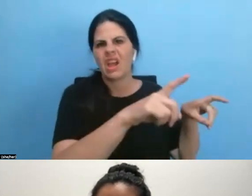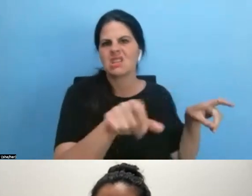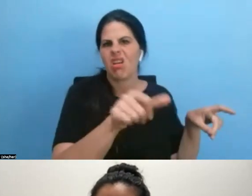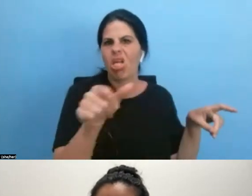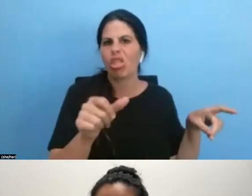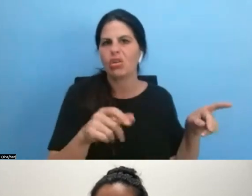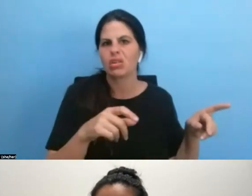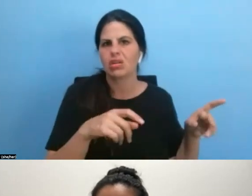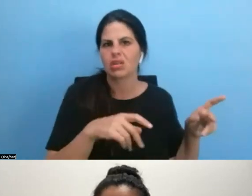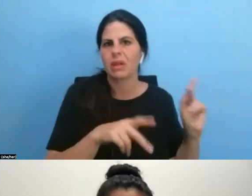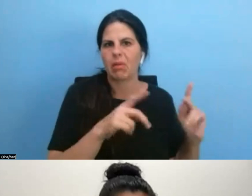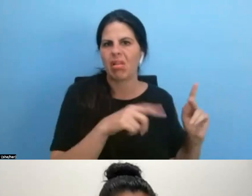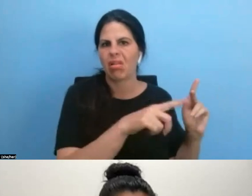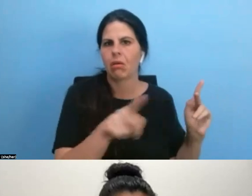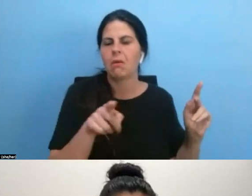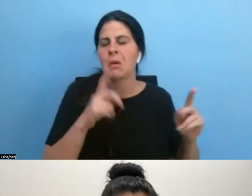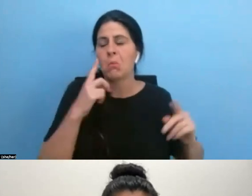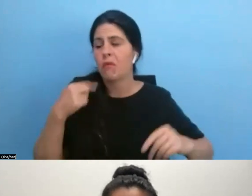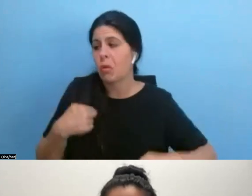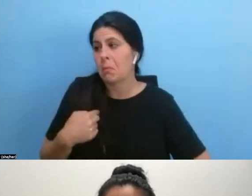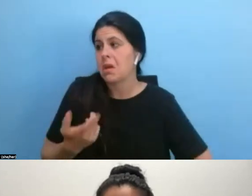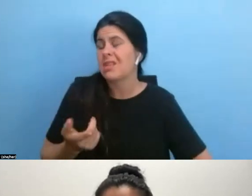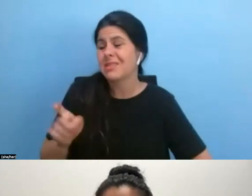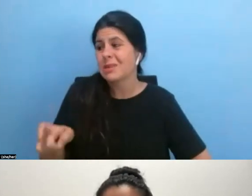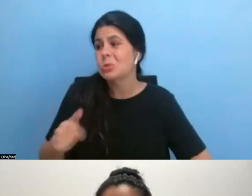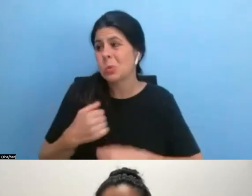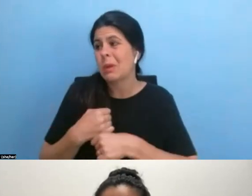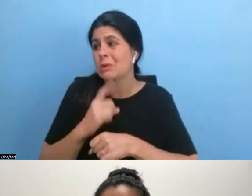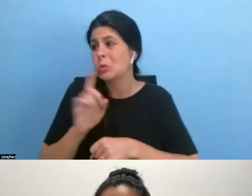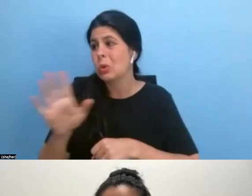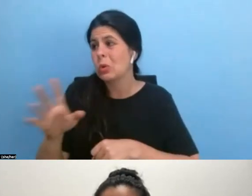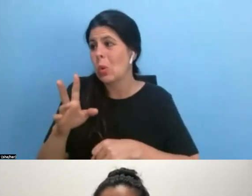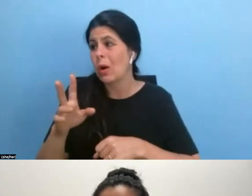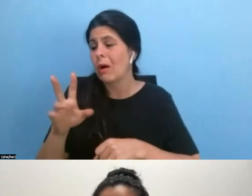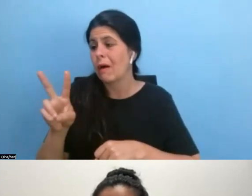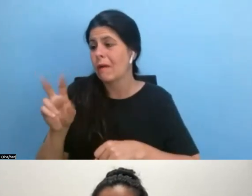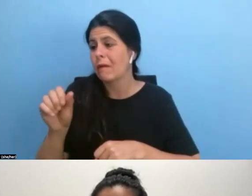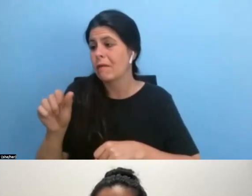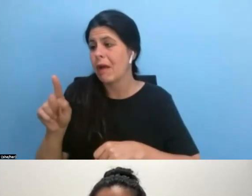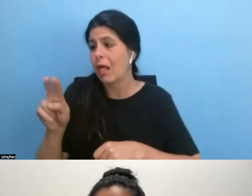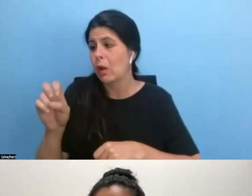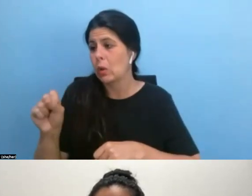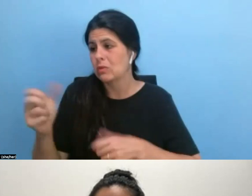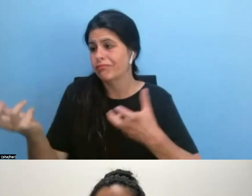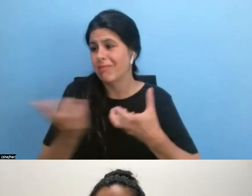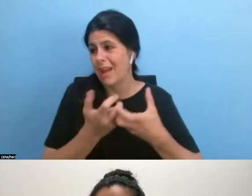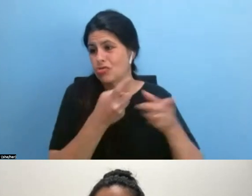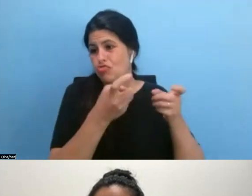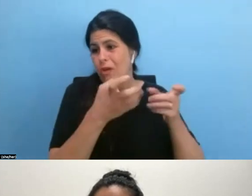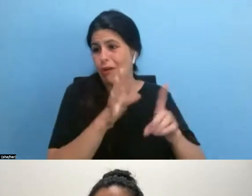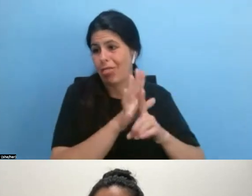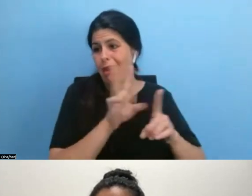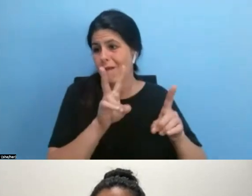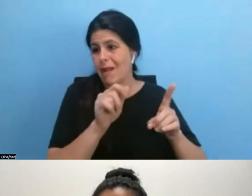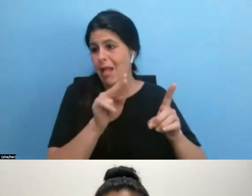really have to make sure that your values are aligned with the directors. You want to do this because you have certain values. Um,